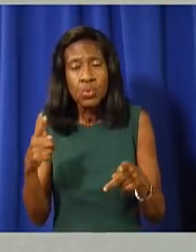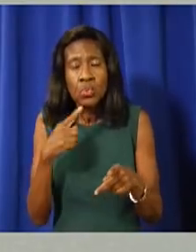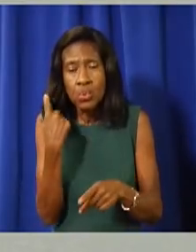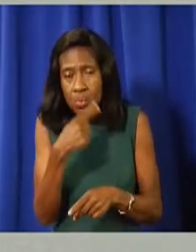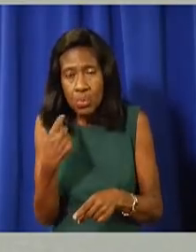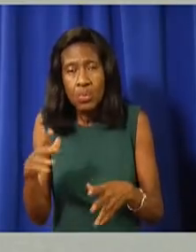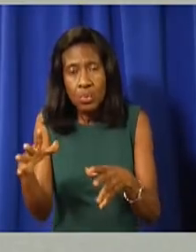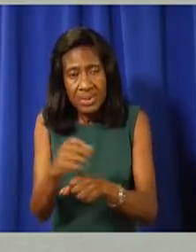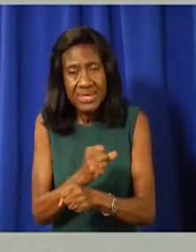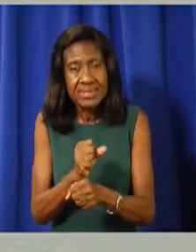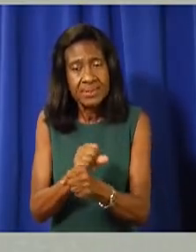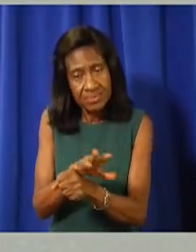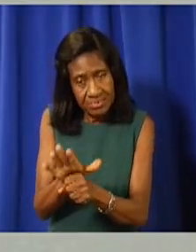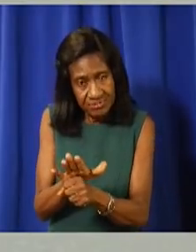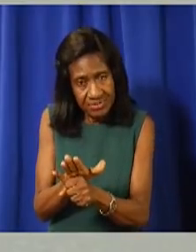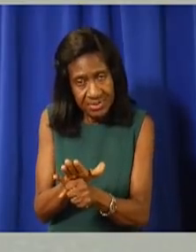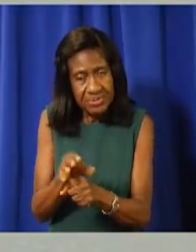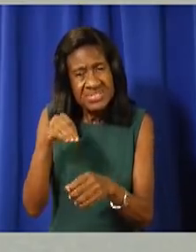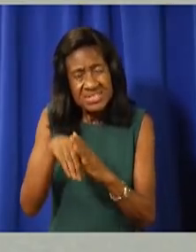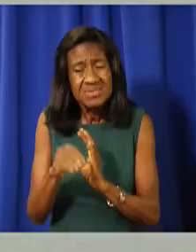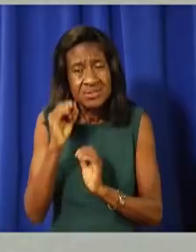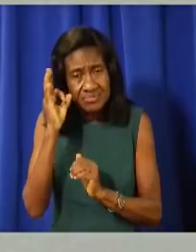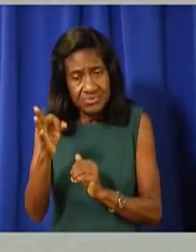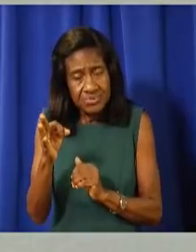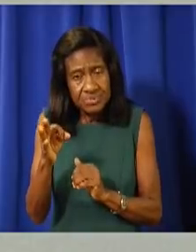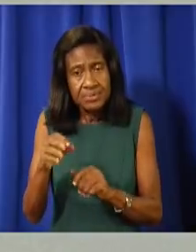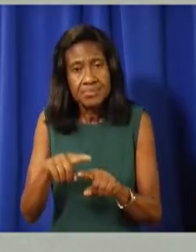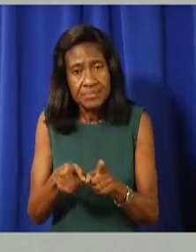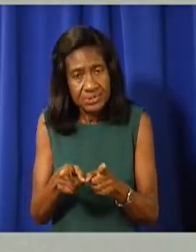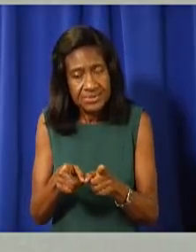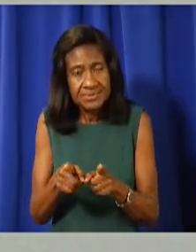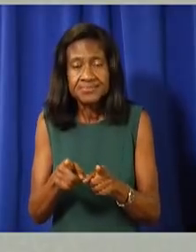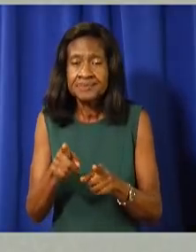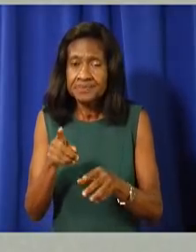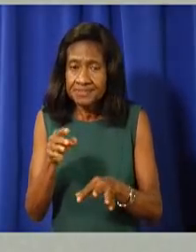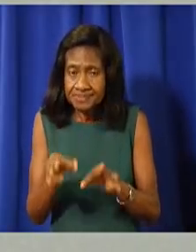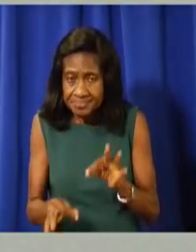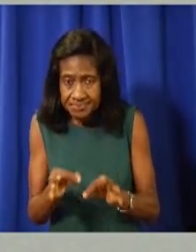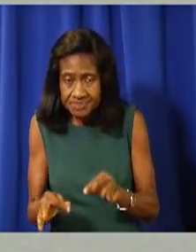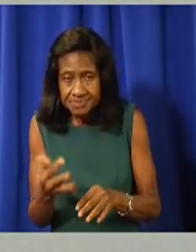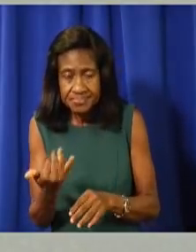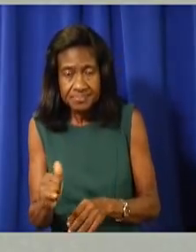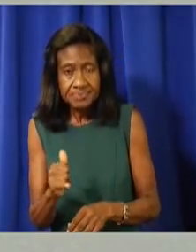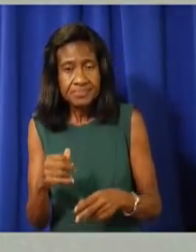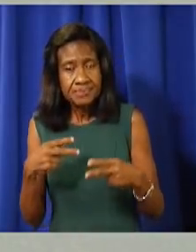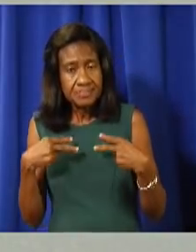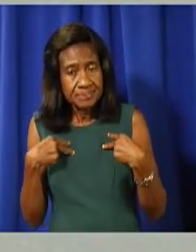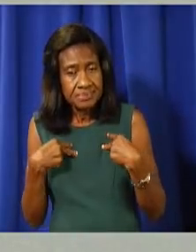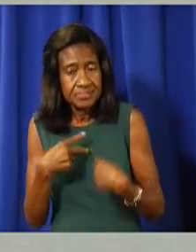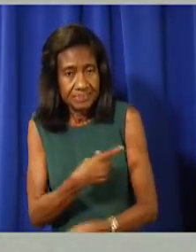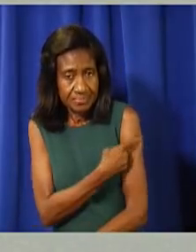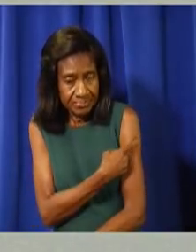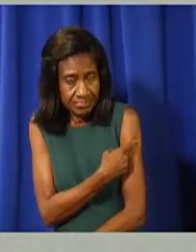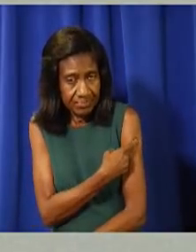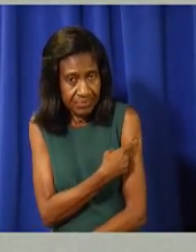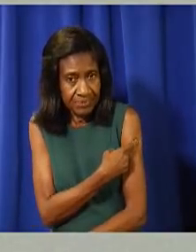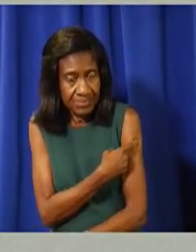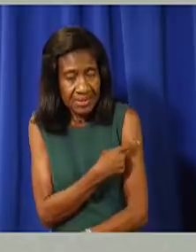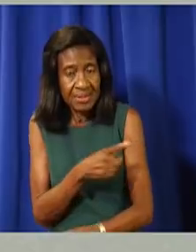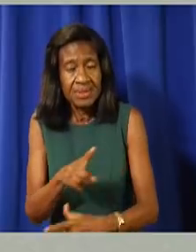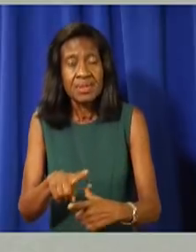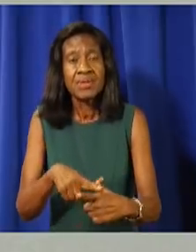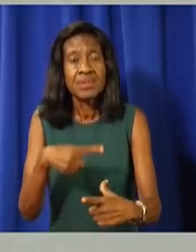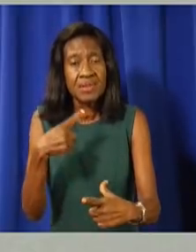those who contract it have an immune system bolstered by the vaccine, health outcomes will be far better